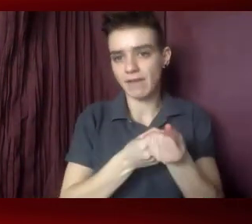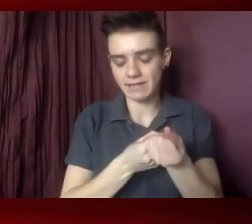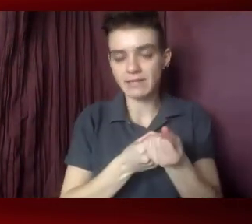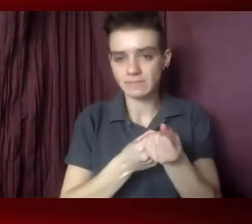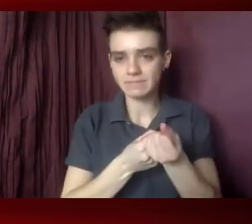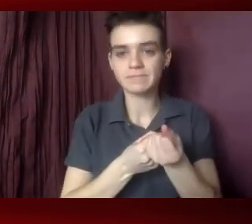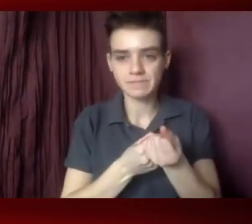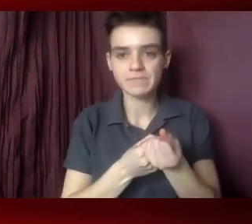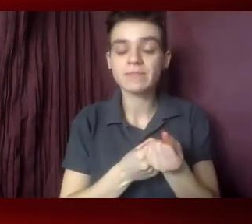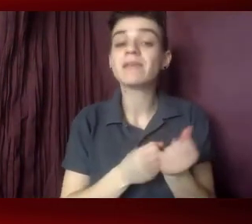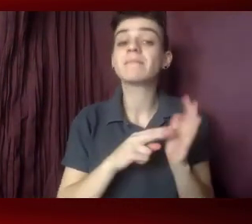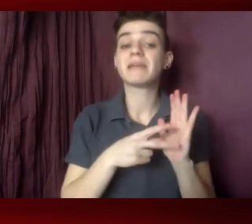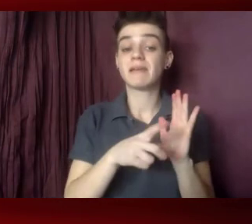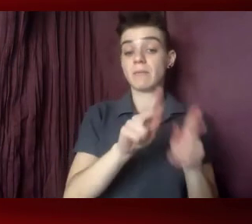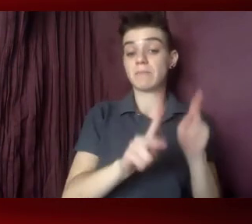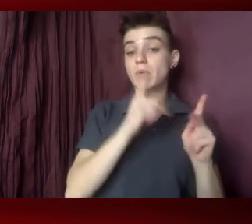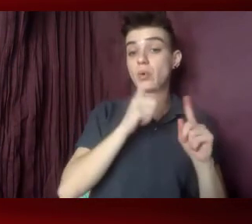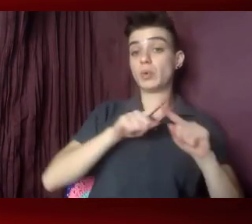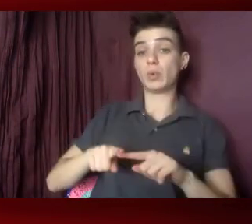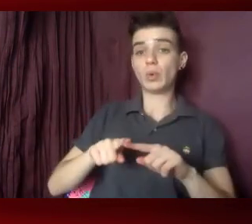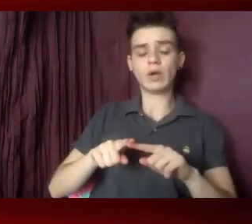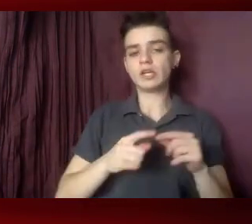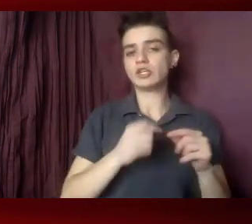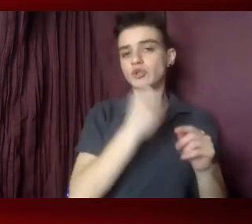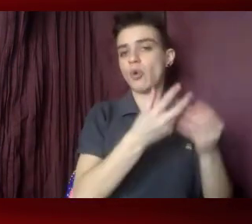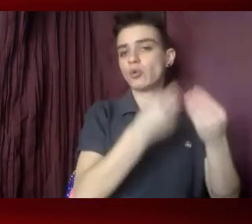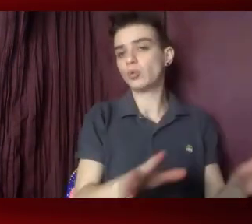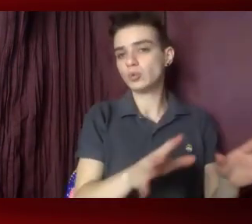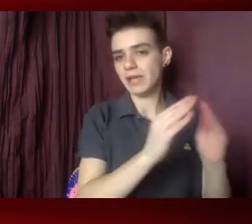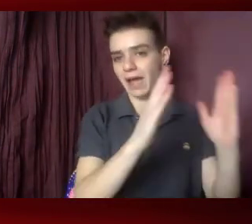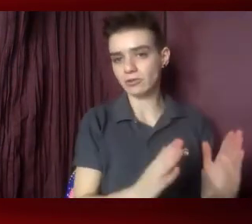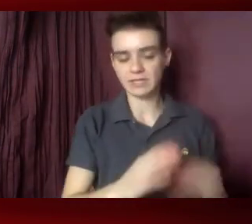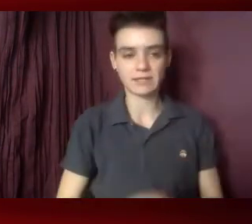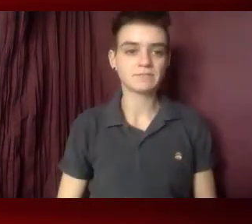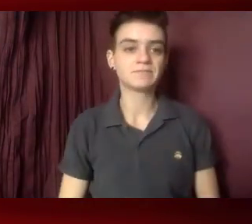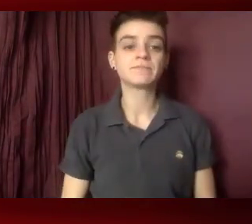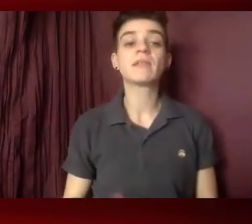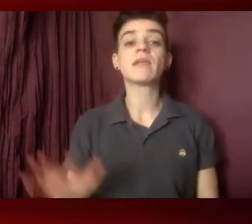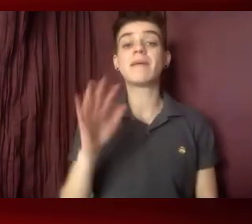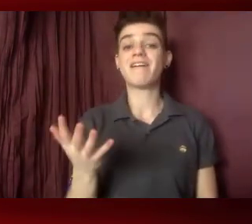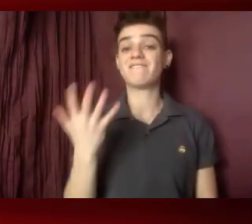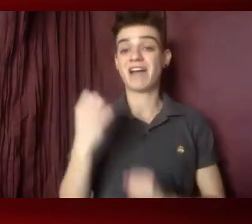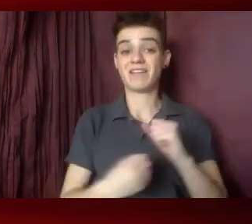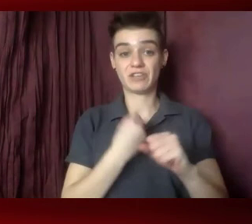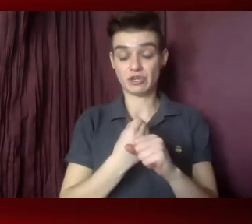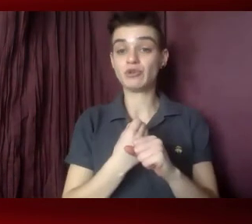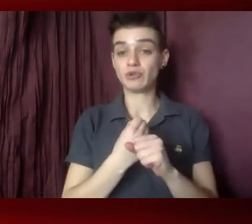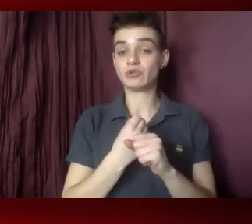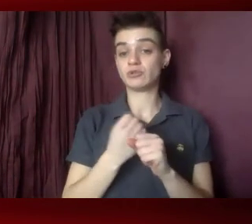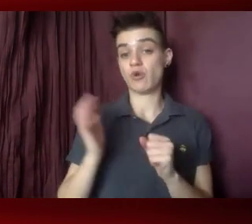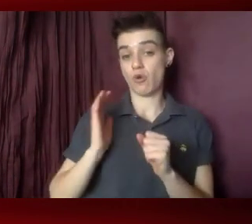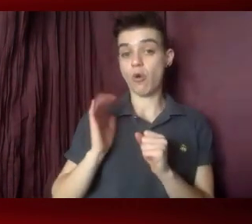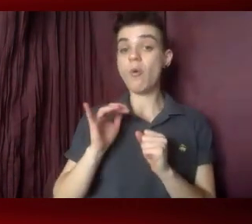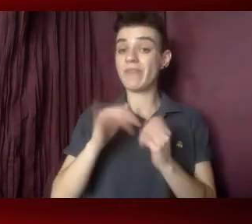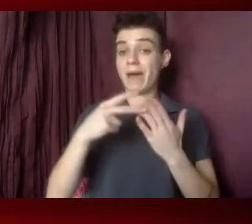services lose housing. About five years ago, the HOPWA program within HUD was modernized